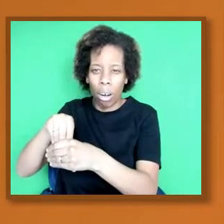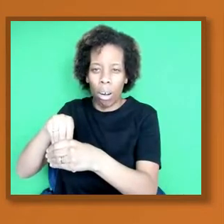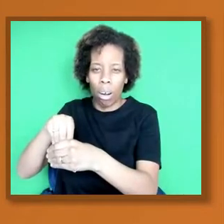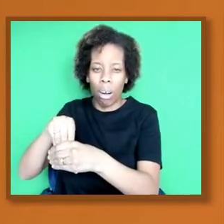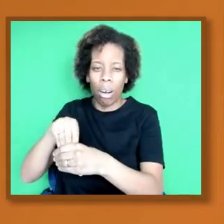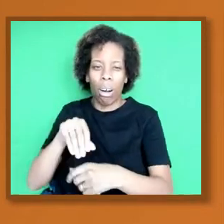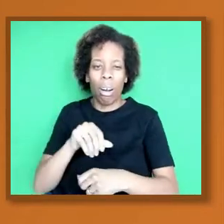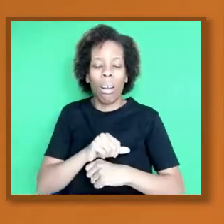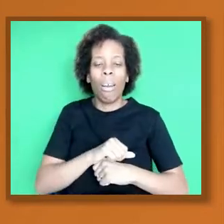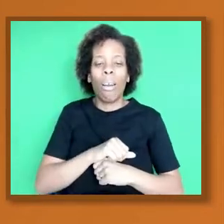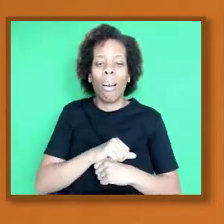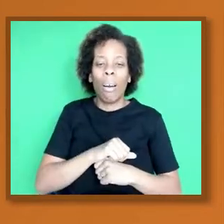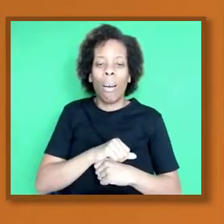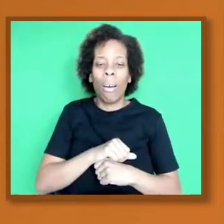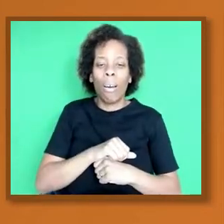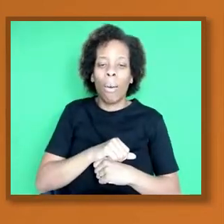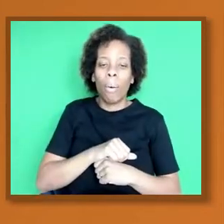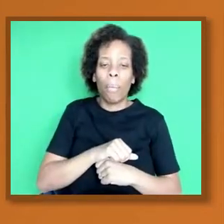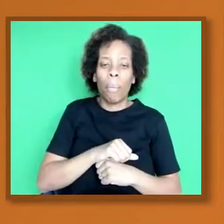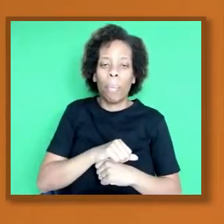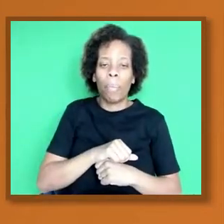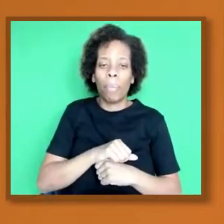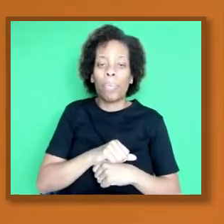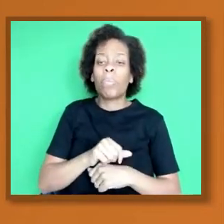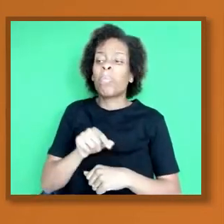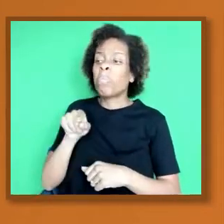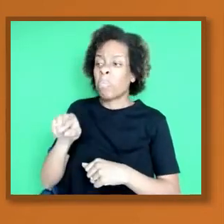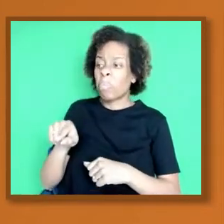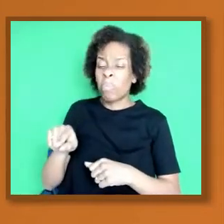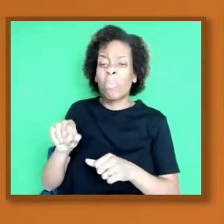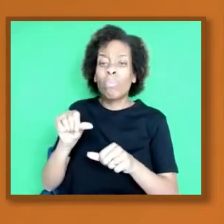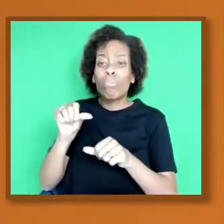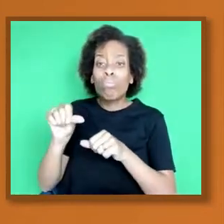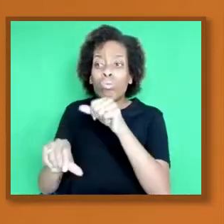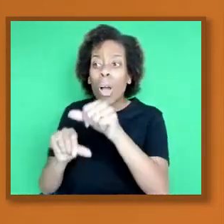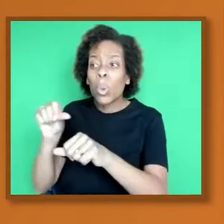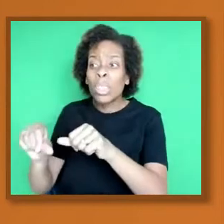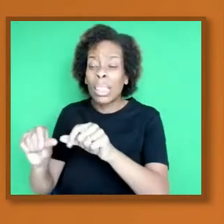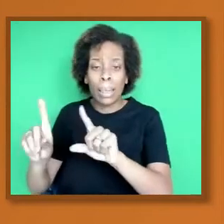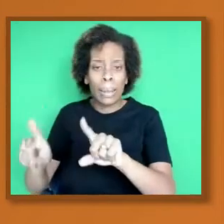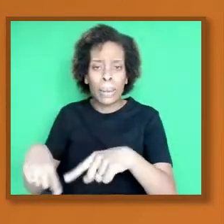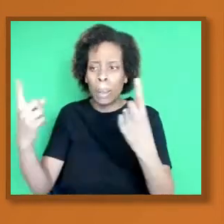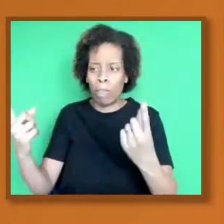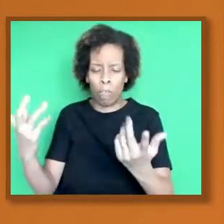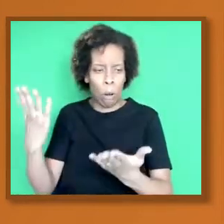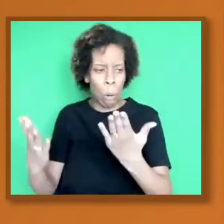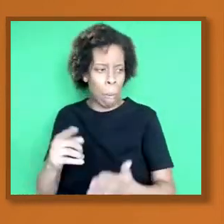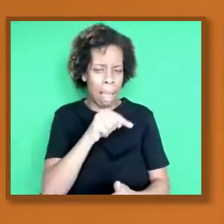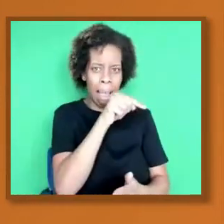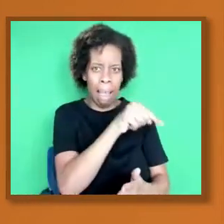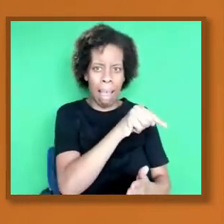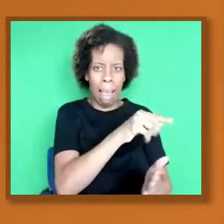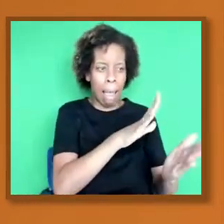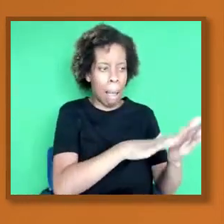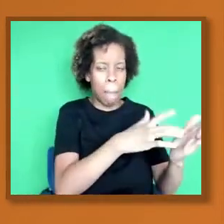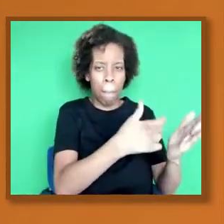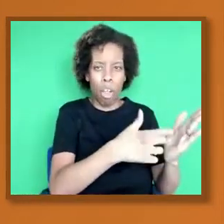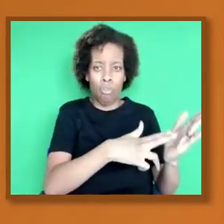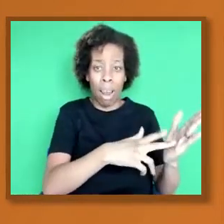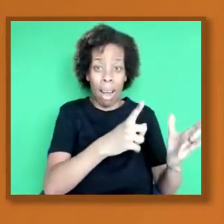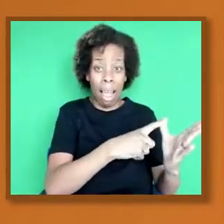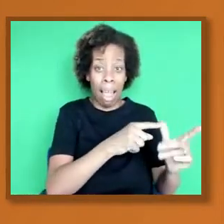spike protein. So it's a different process. But I should point out that the concept of messenger RNA vaccine,